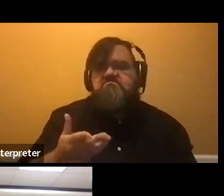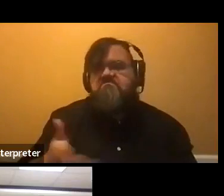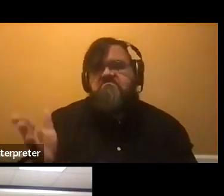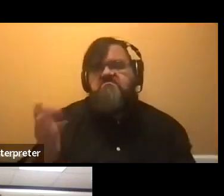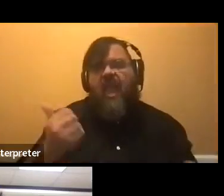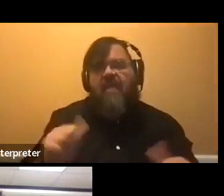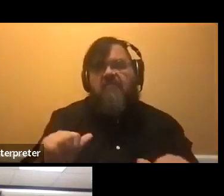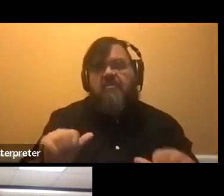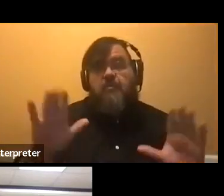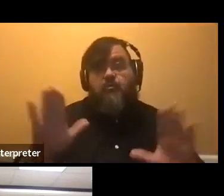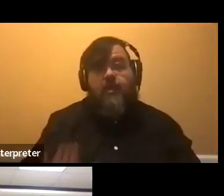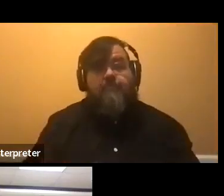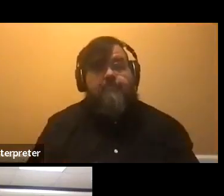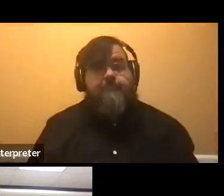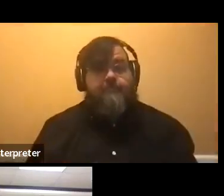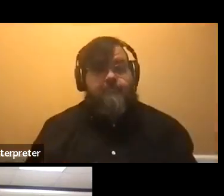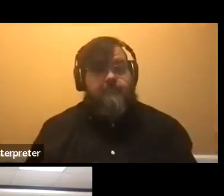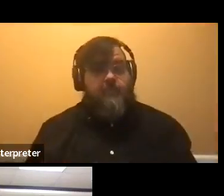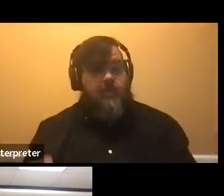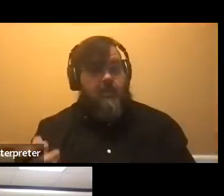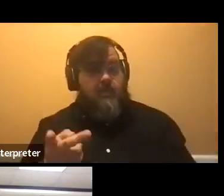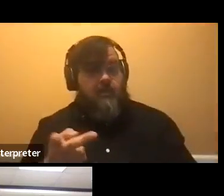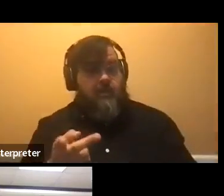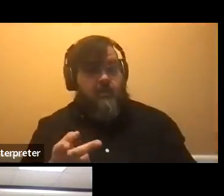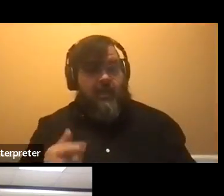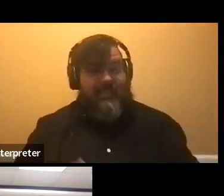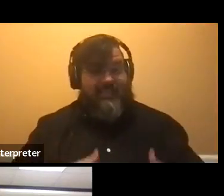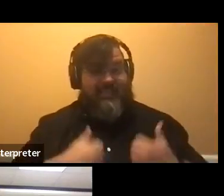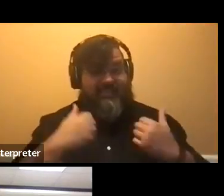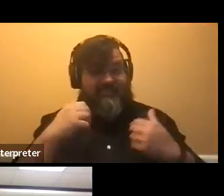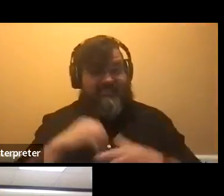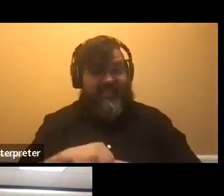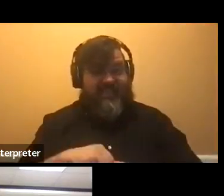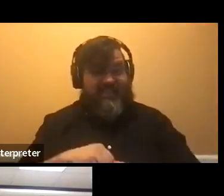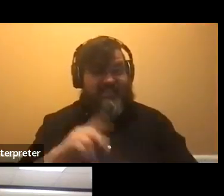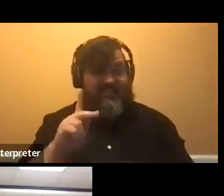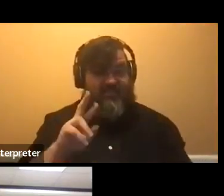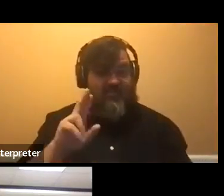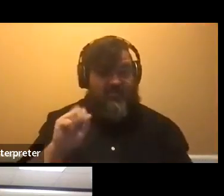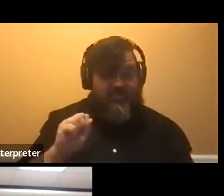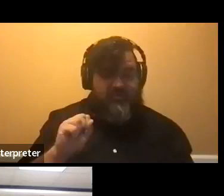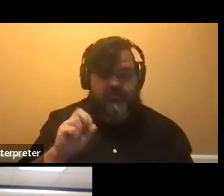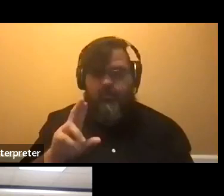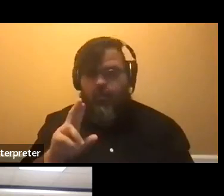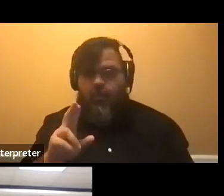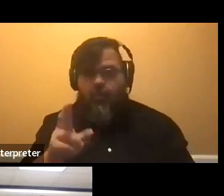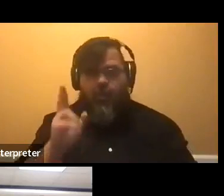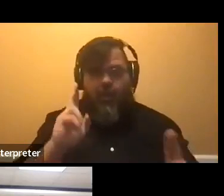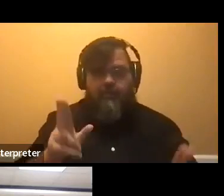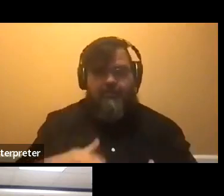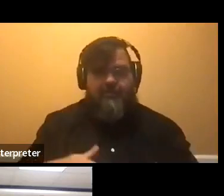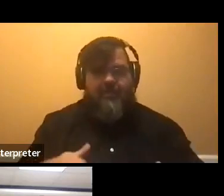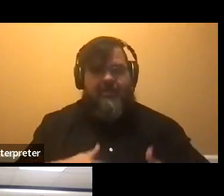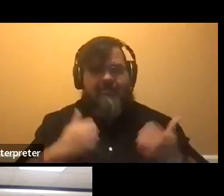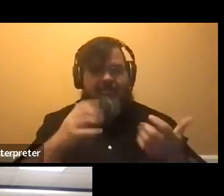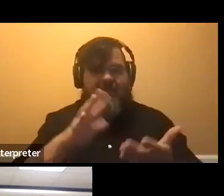Um, Taylor and Nim, did you, either of you live in CURS or do the honors living learning community?